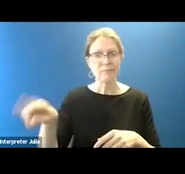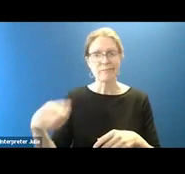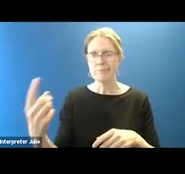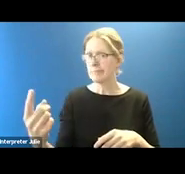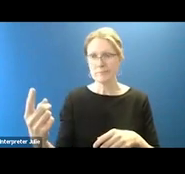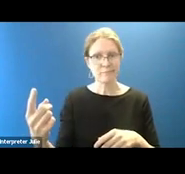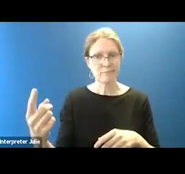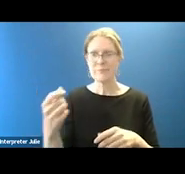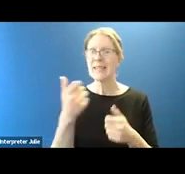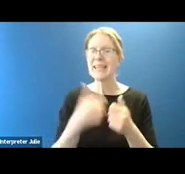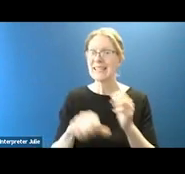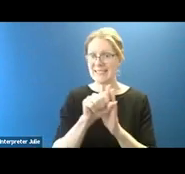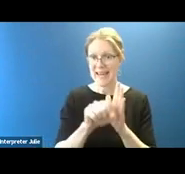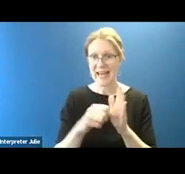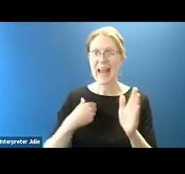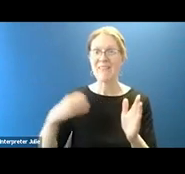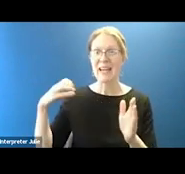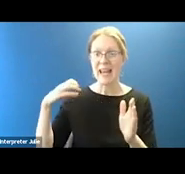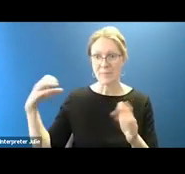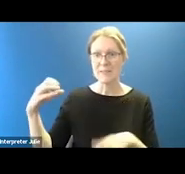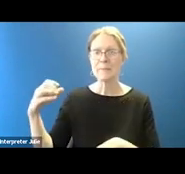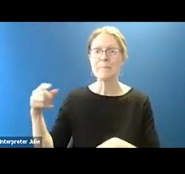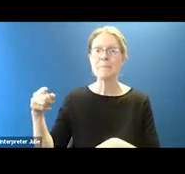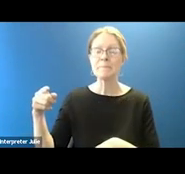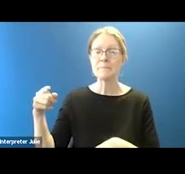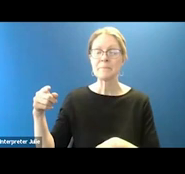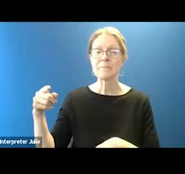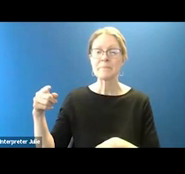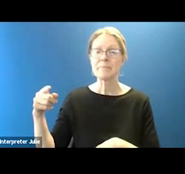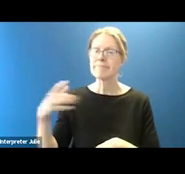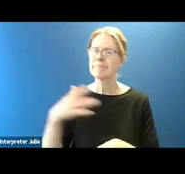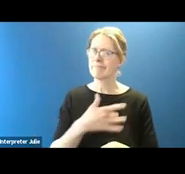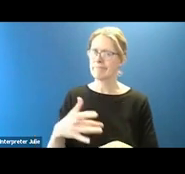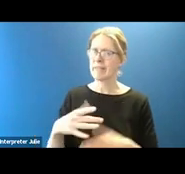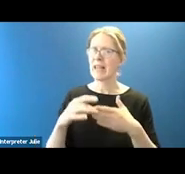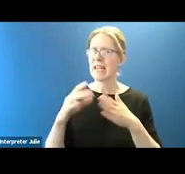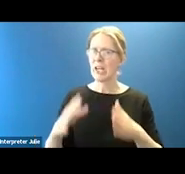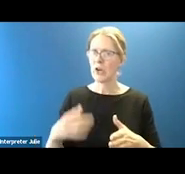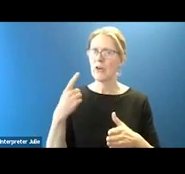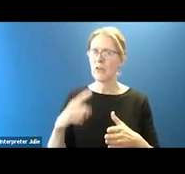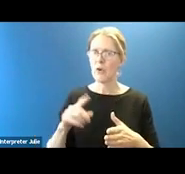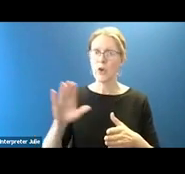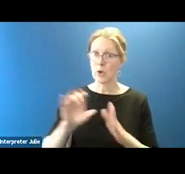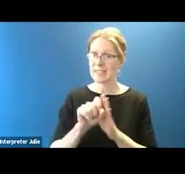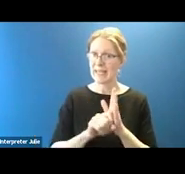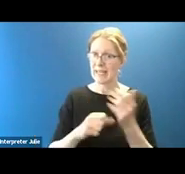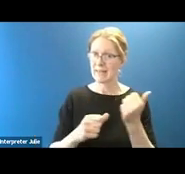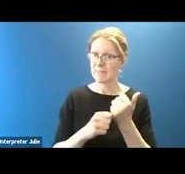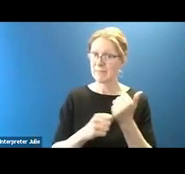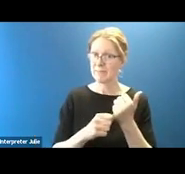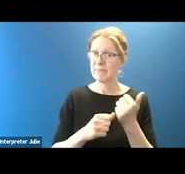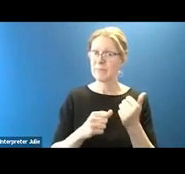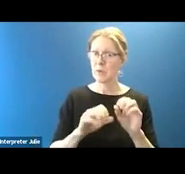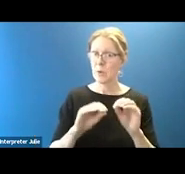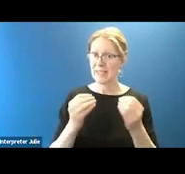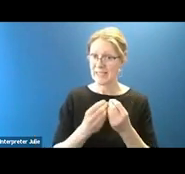state will have a state captain who is most often the leader of your state's advocacy organization, who works with the Americans